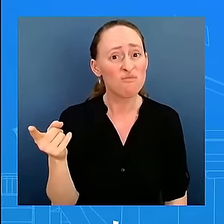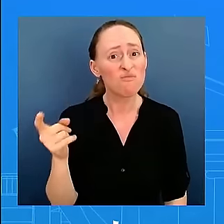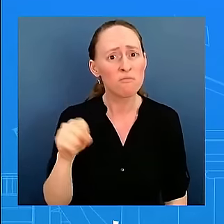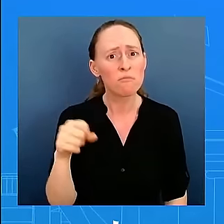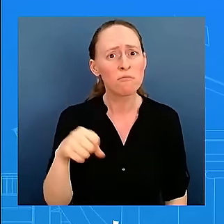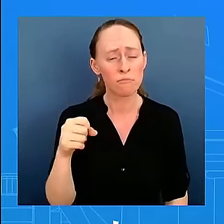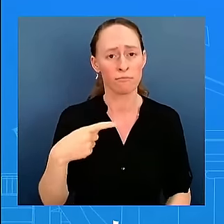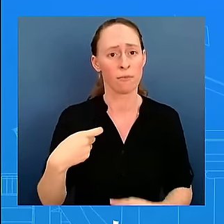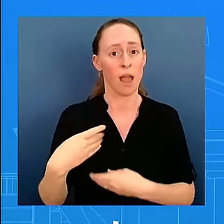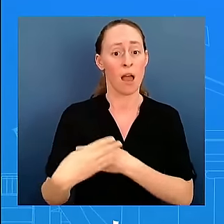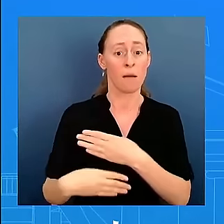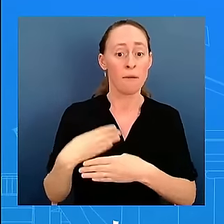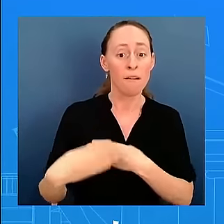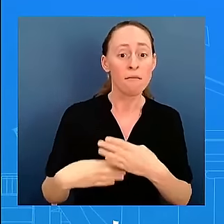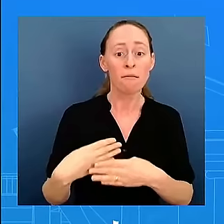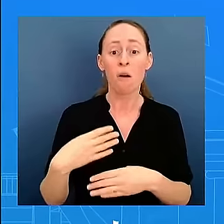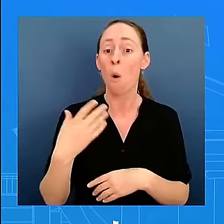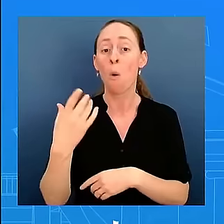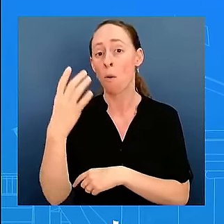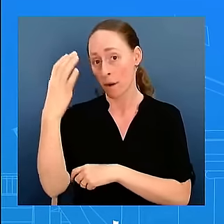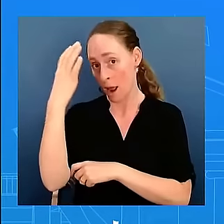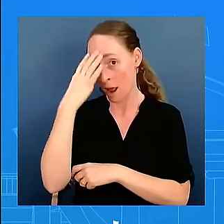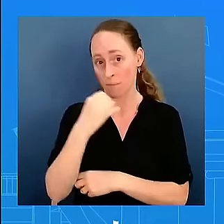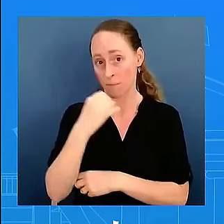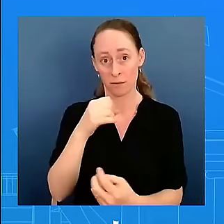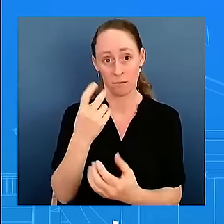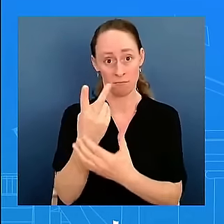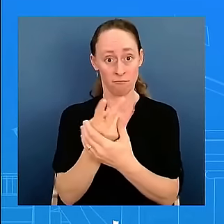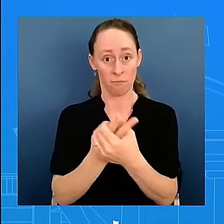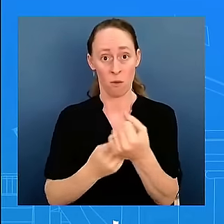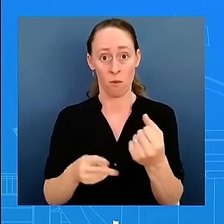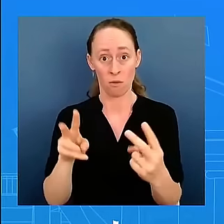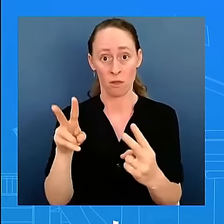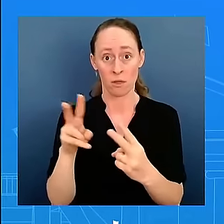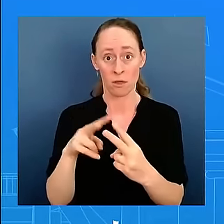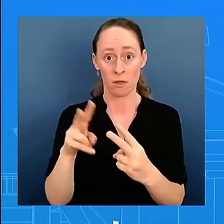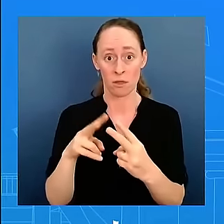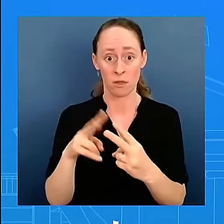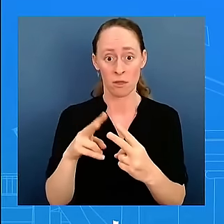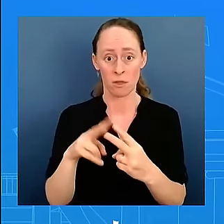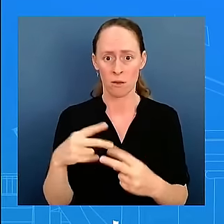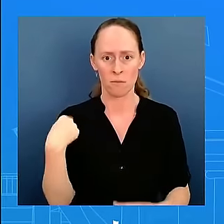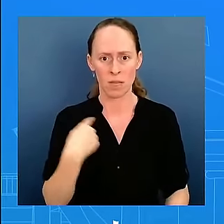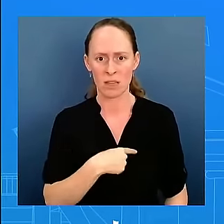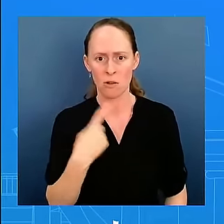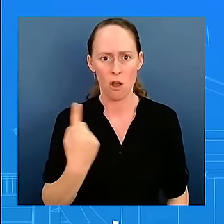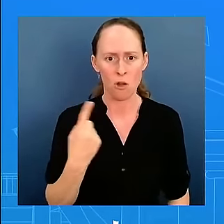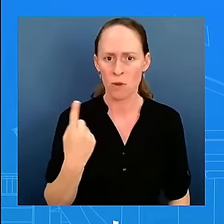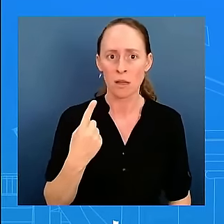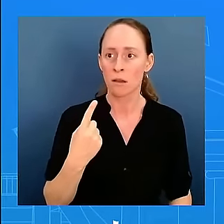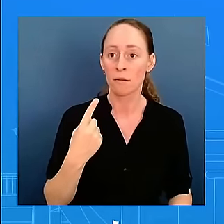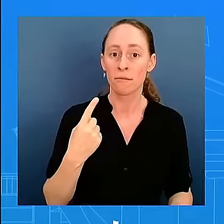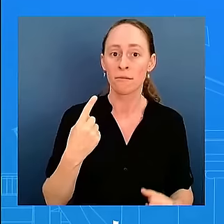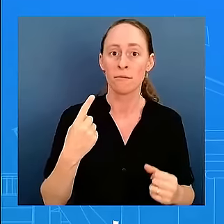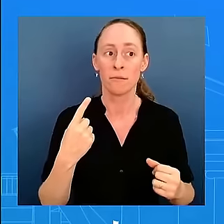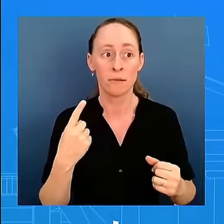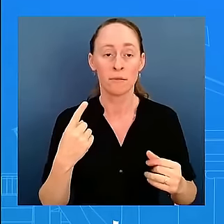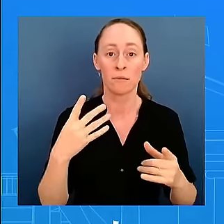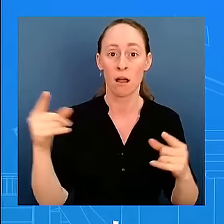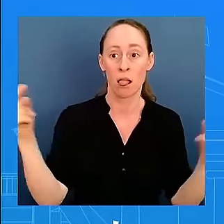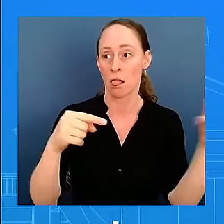particularly, or when we together try to defend each other against the Houthi missiles and drones that continue to fly.